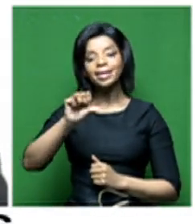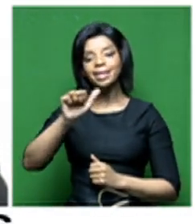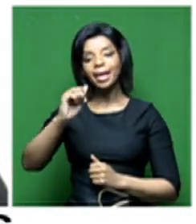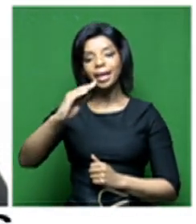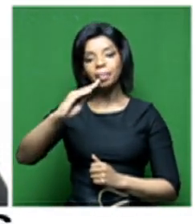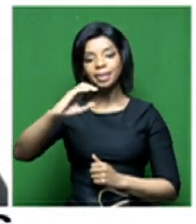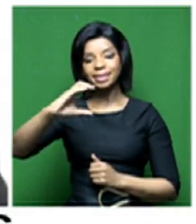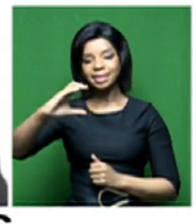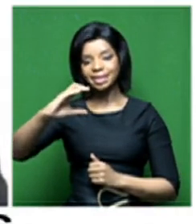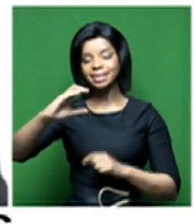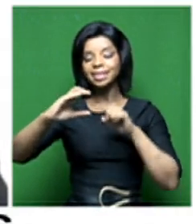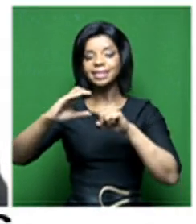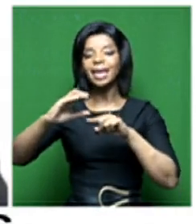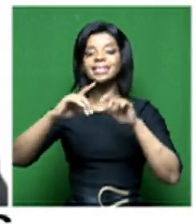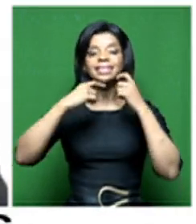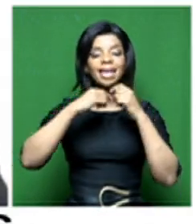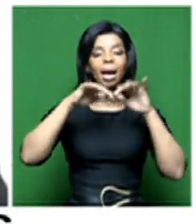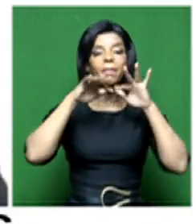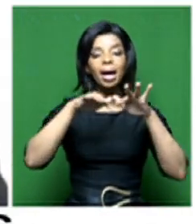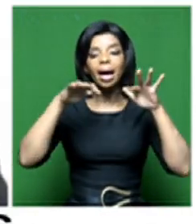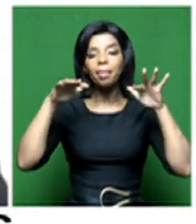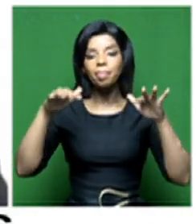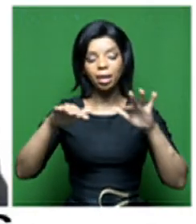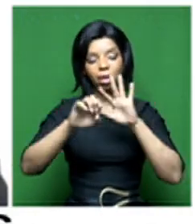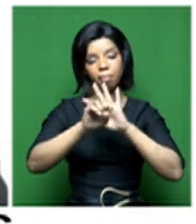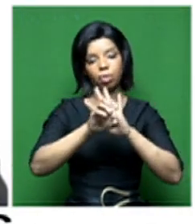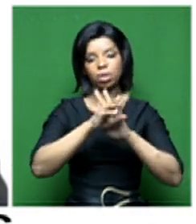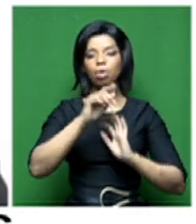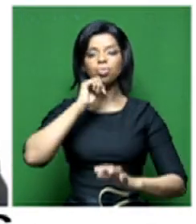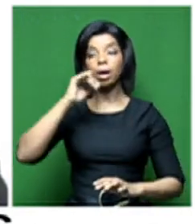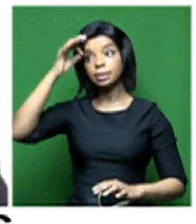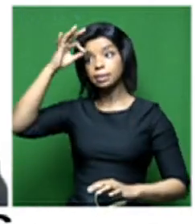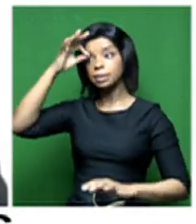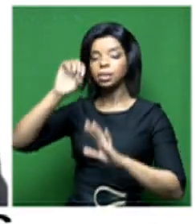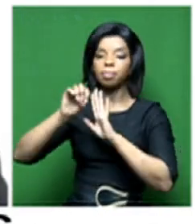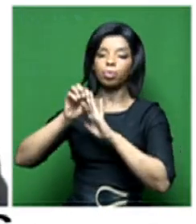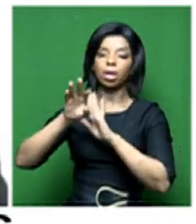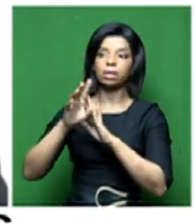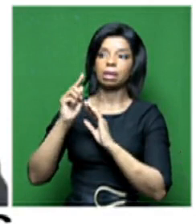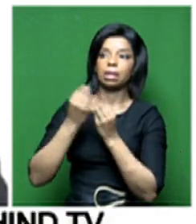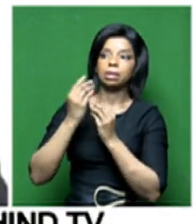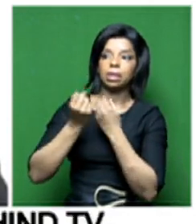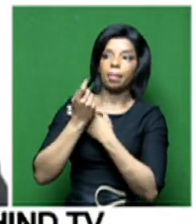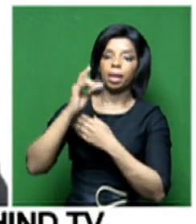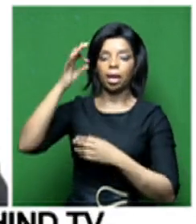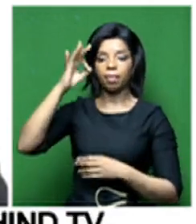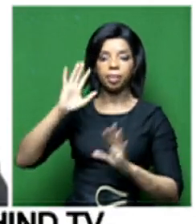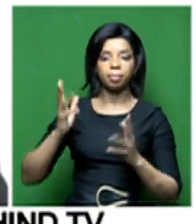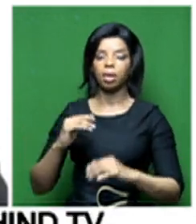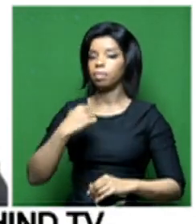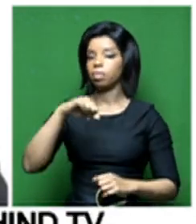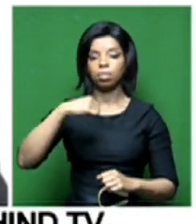state broadcaster. And as such, the public of South Africa enjoys unlimited,